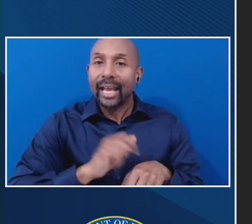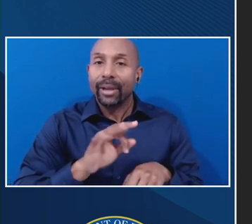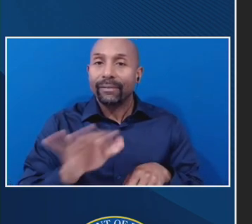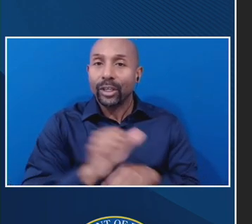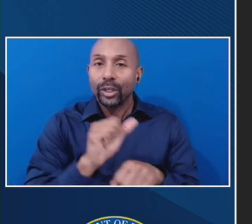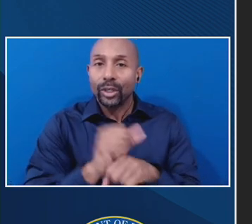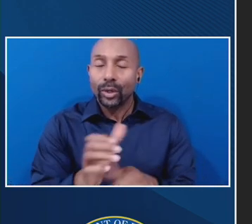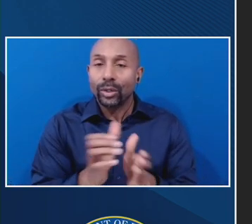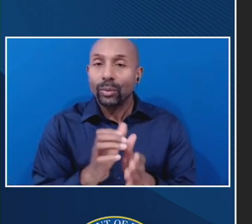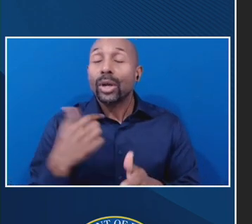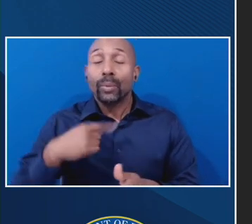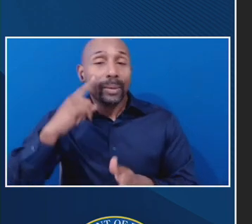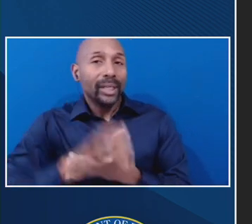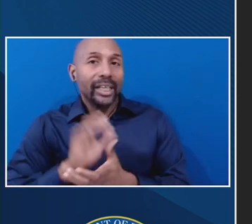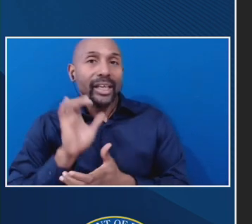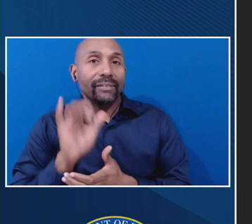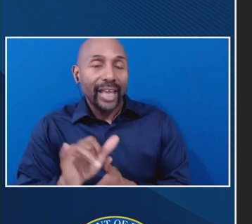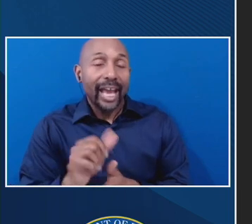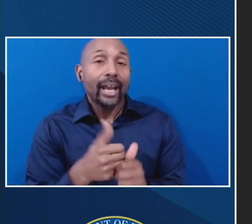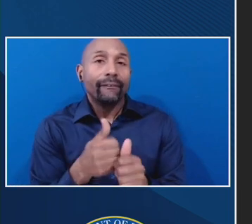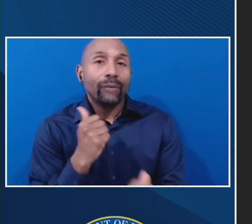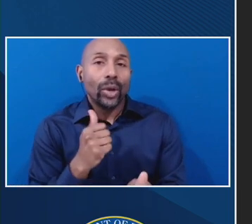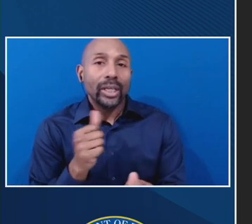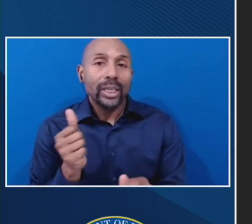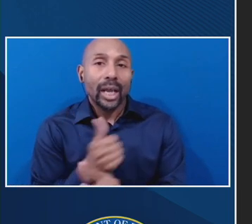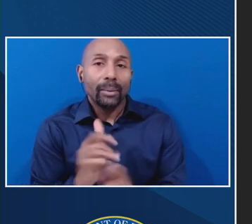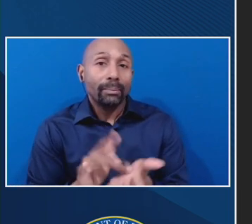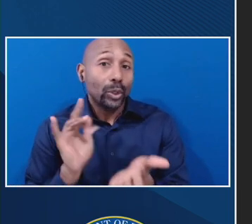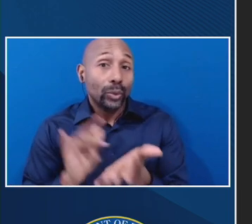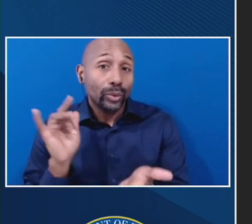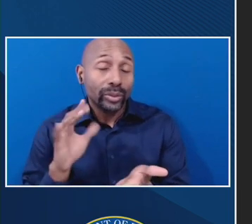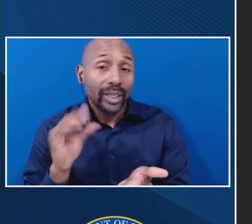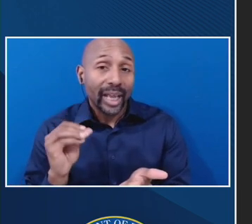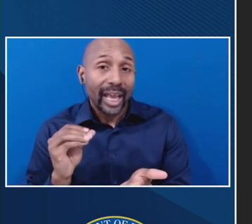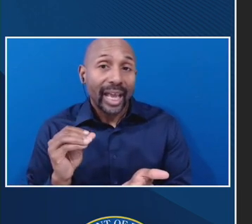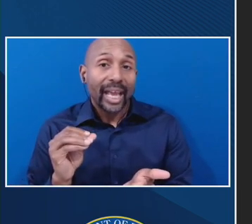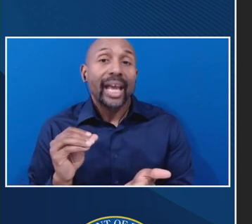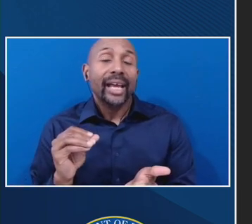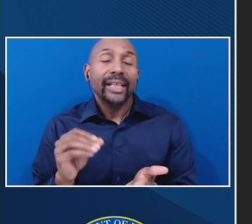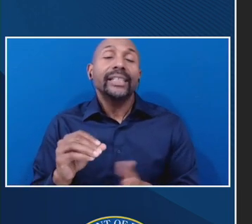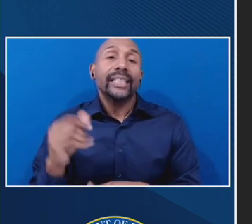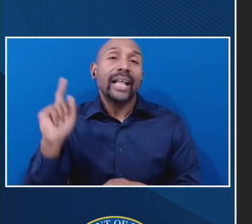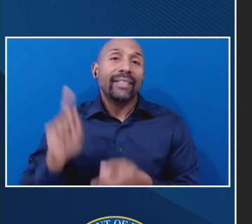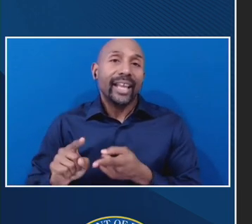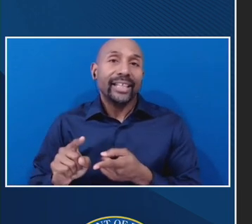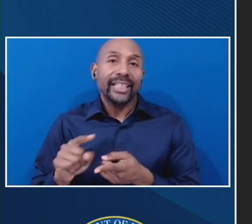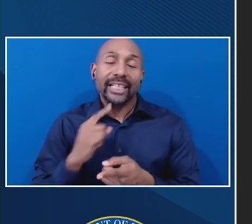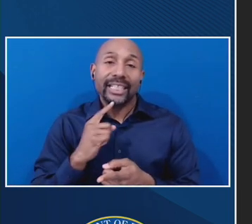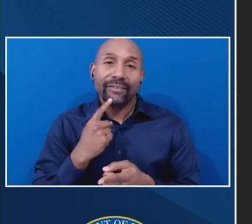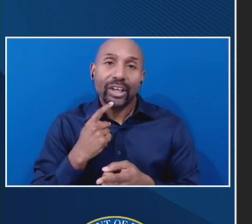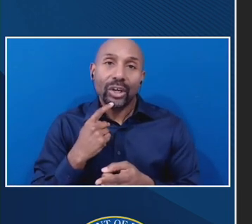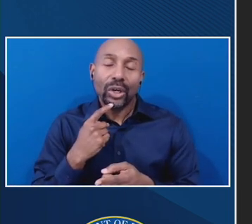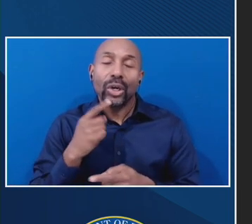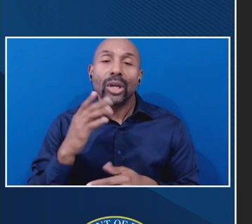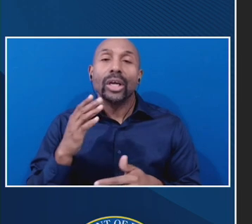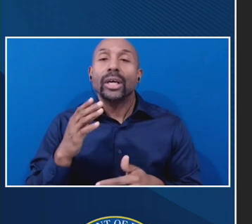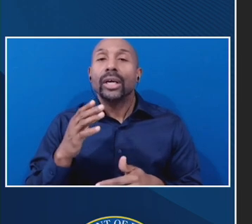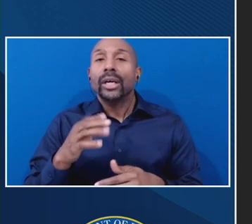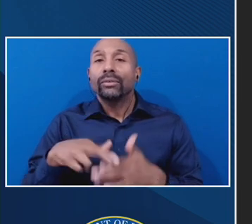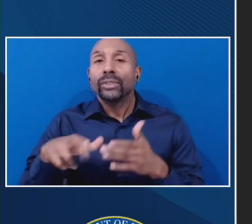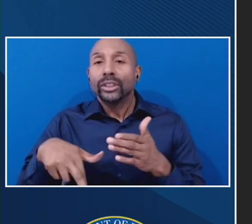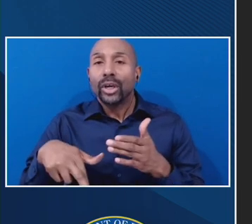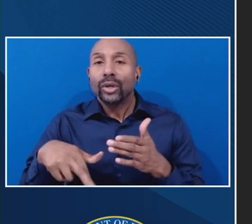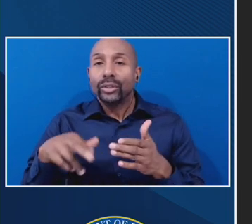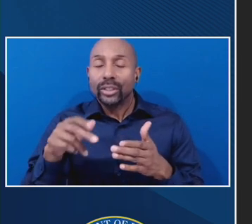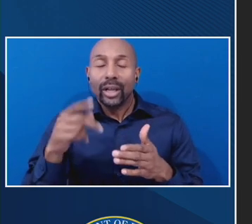abuse while also avoiding punitive consequences for students who complete a substantial amount of coursework during the period. Um, I don't think I could say